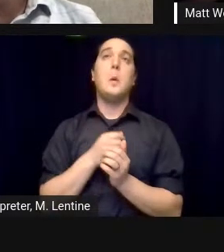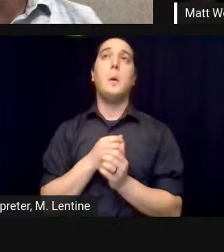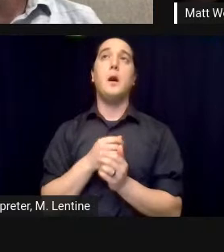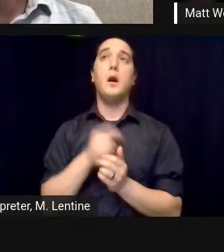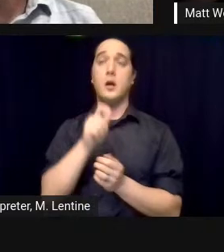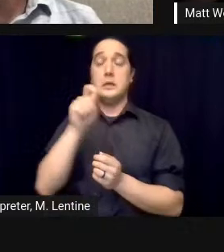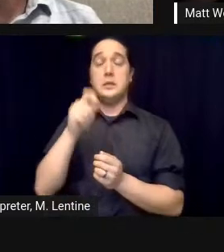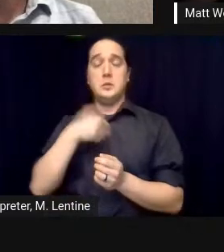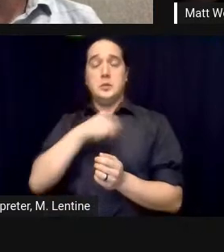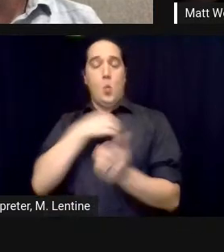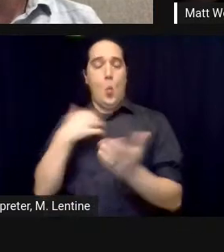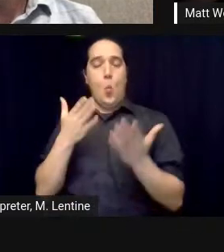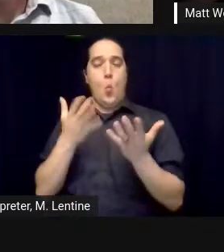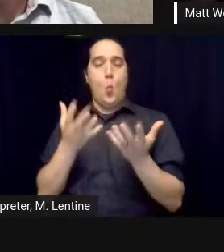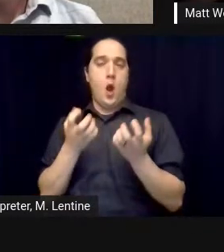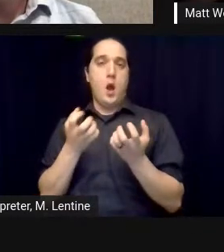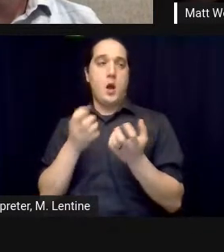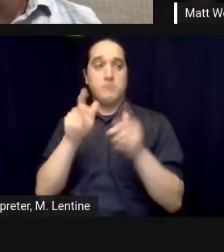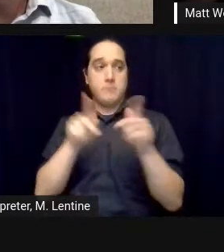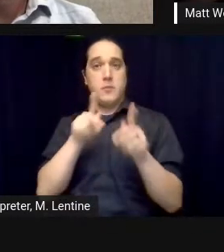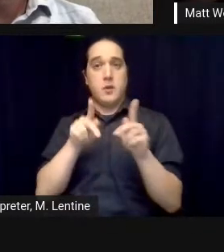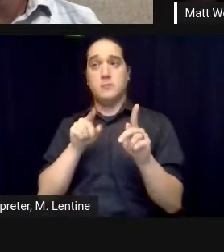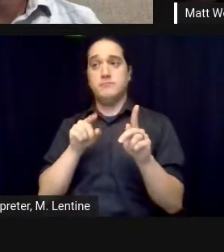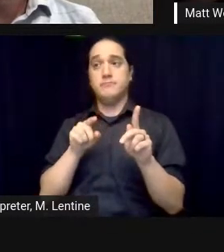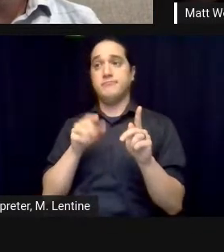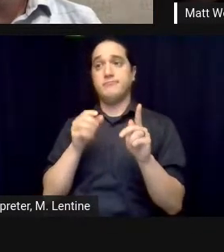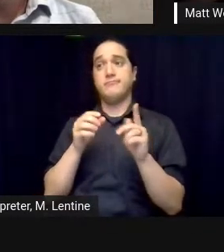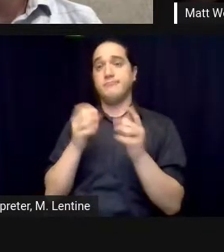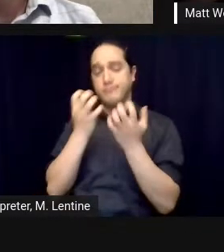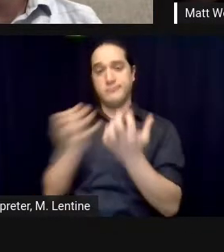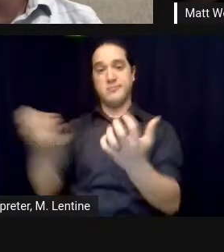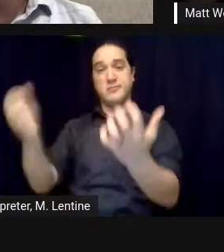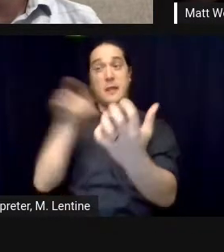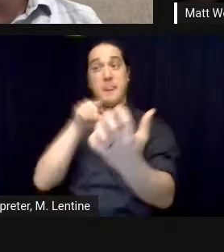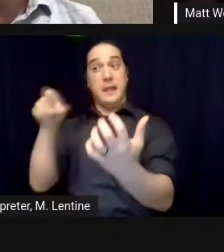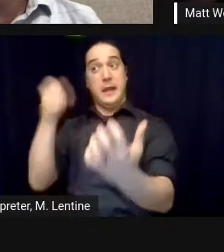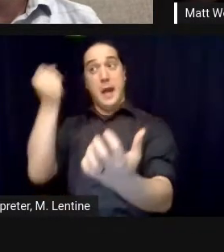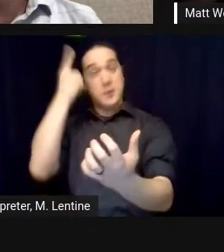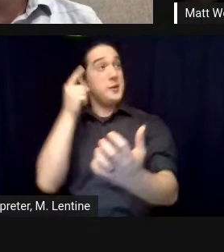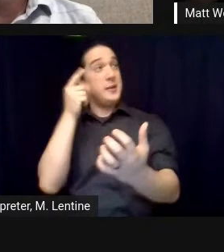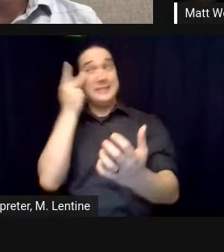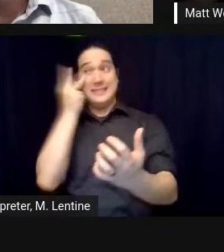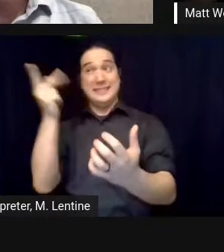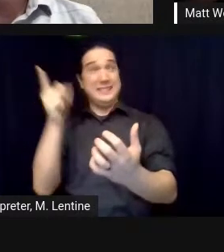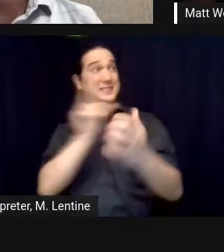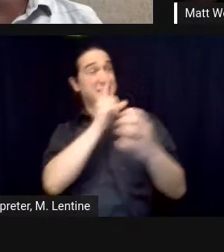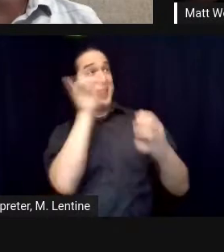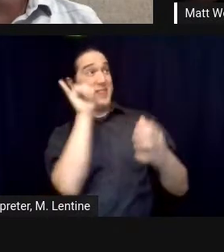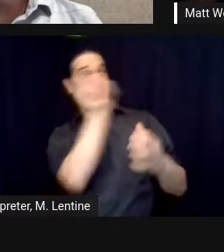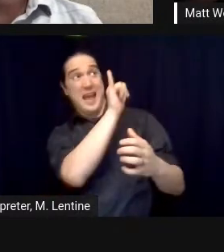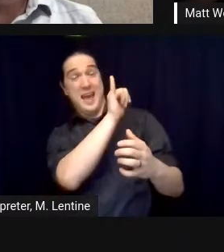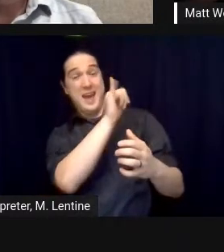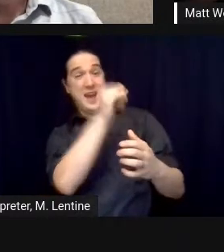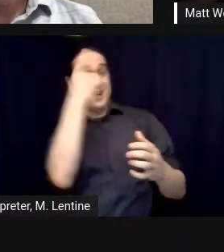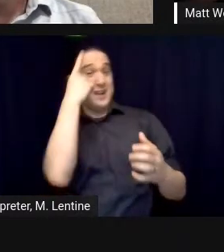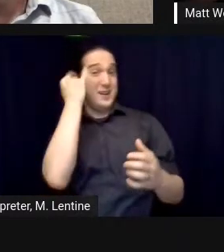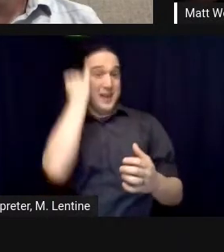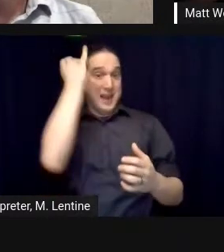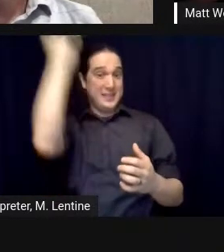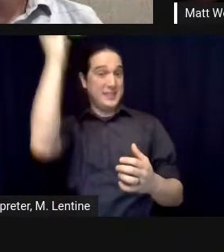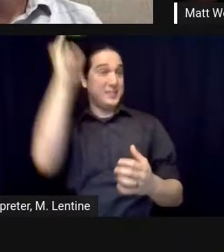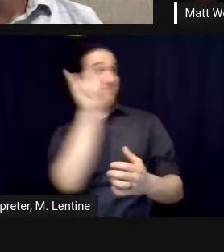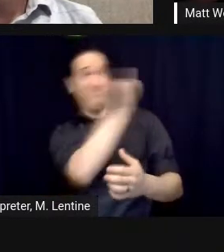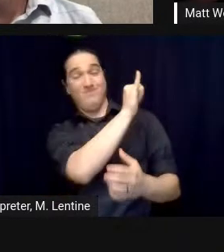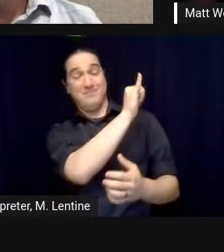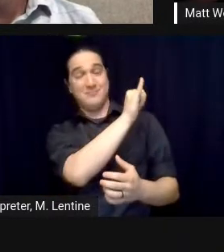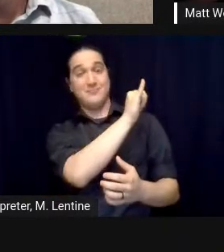understand um what the method of the science was what the intentions of it were and to understand the constraints that mark and